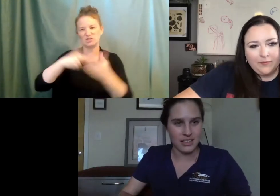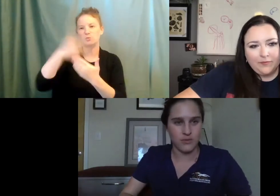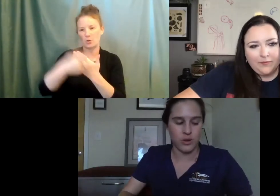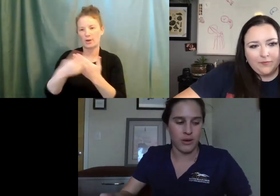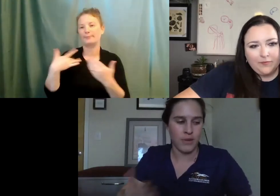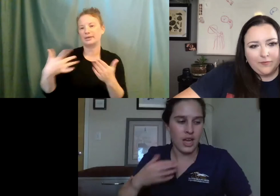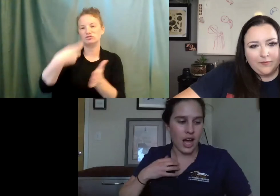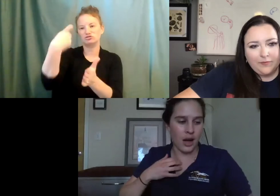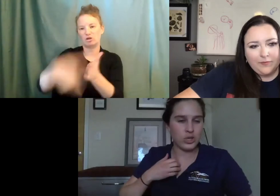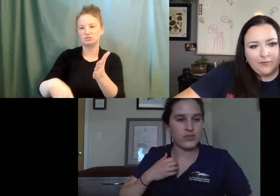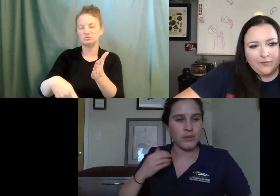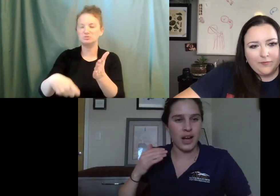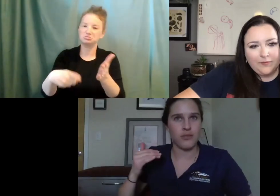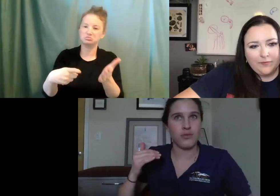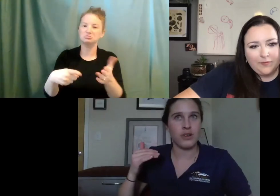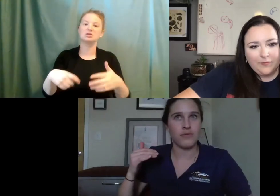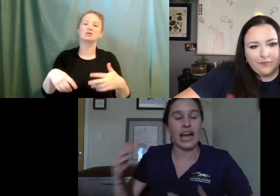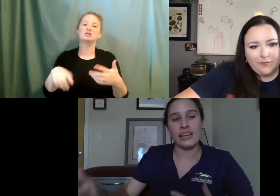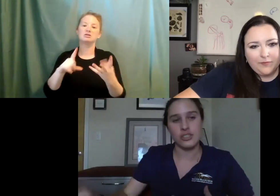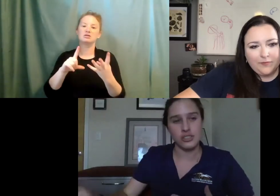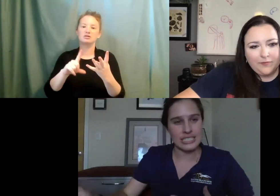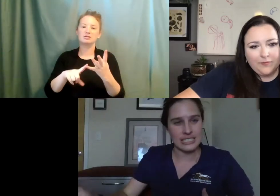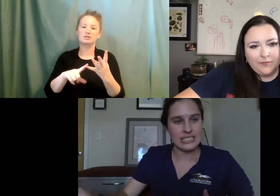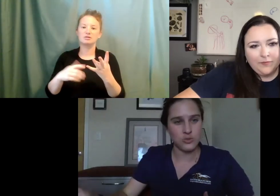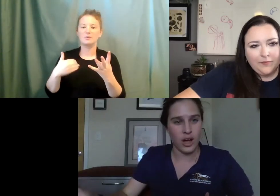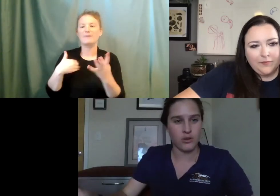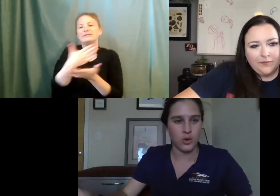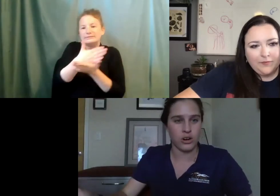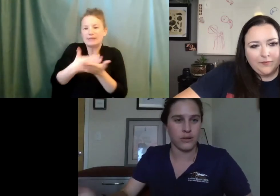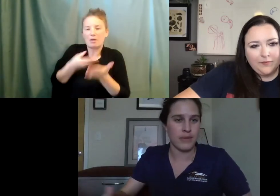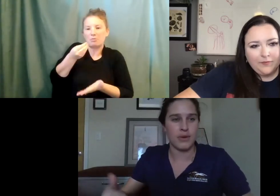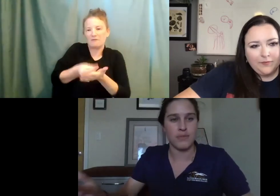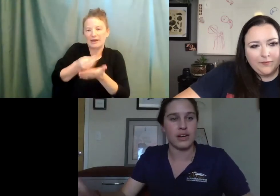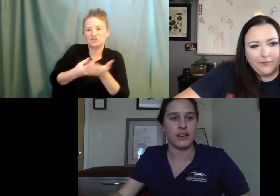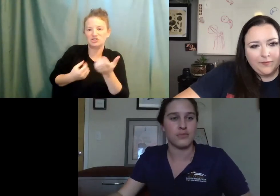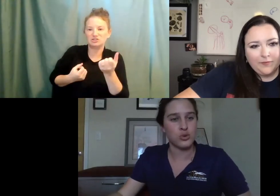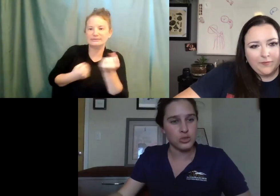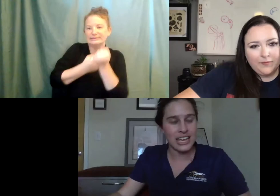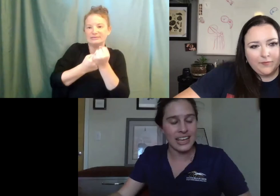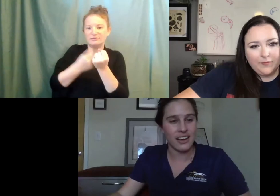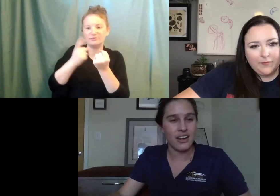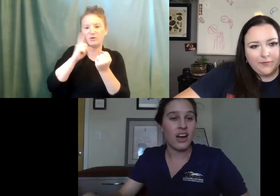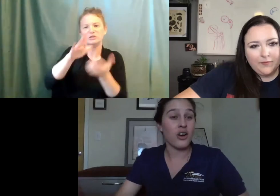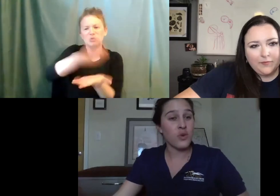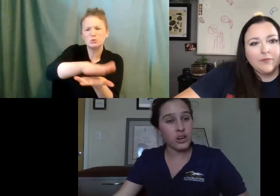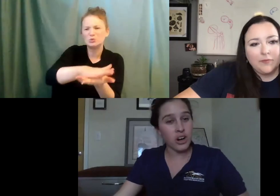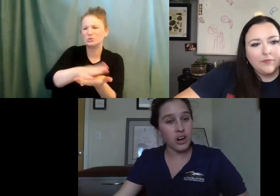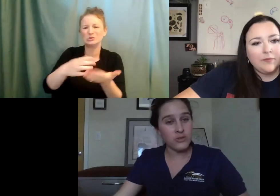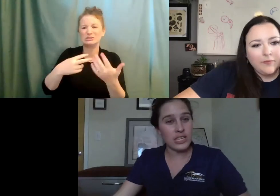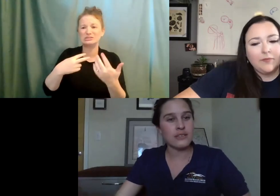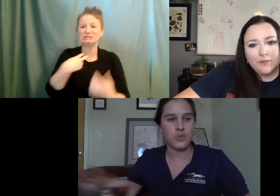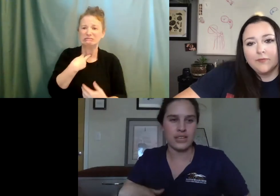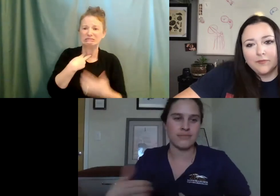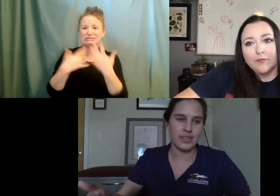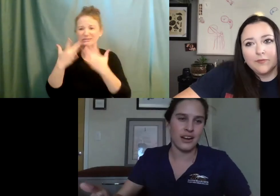who's asking for them. Um, we do have some kind of financial assistance as well for maybe, uh, schools that can't afford